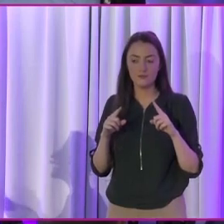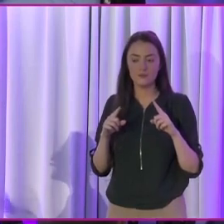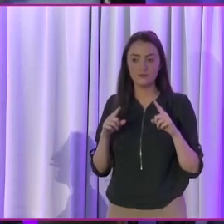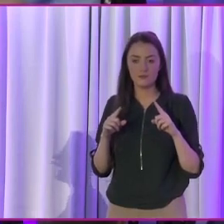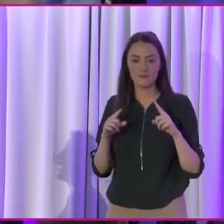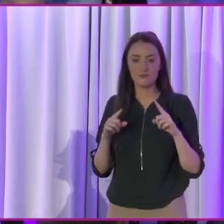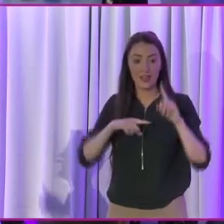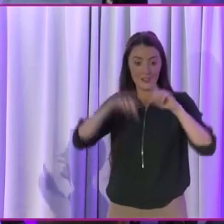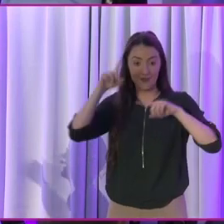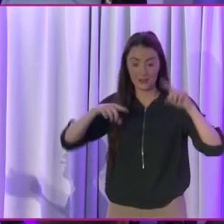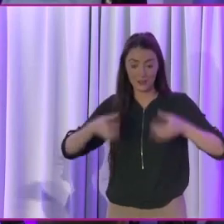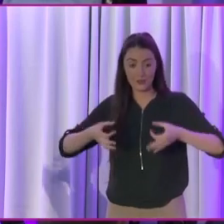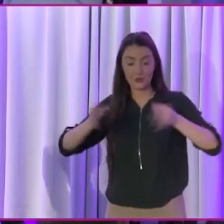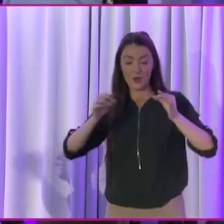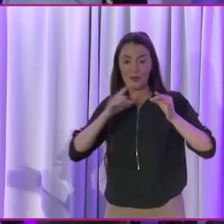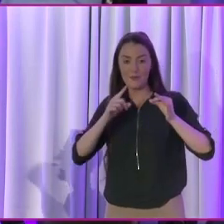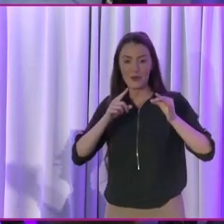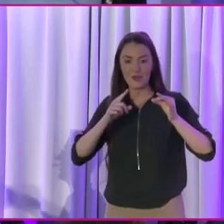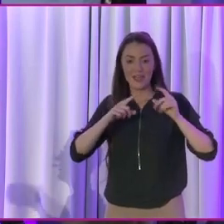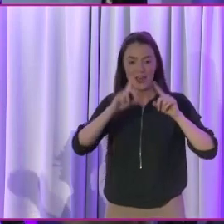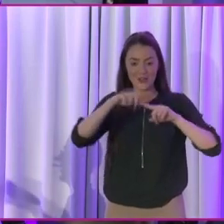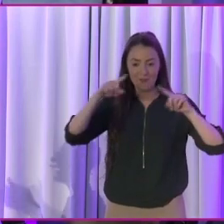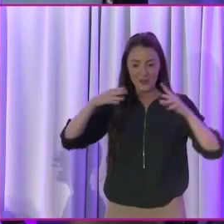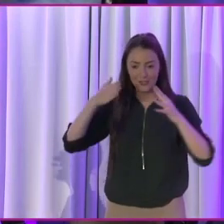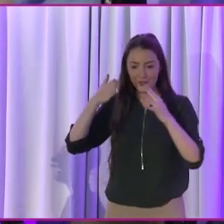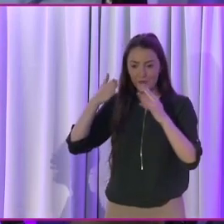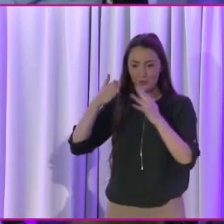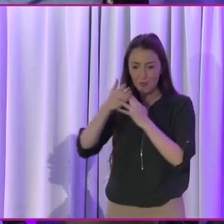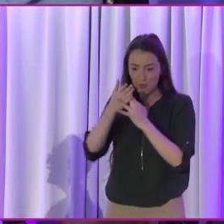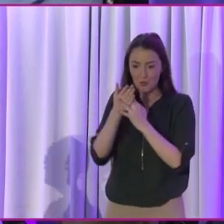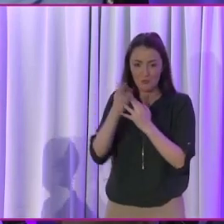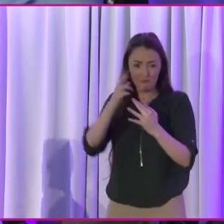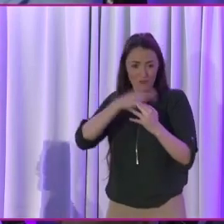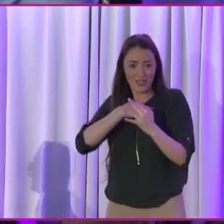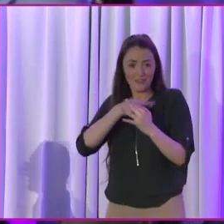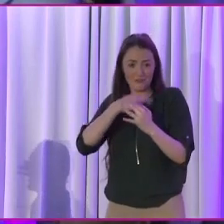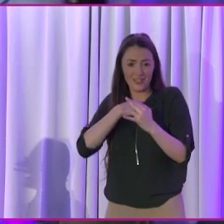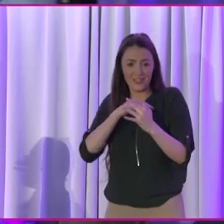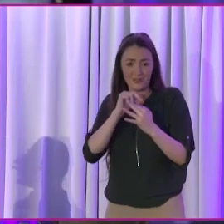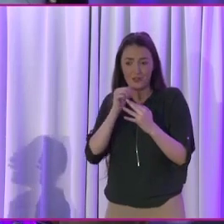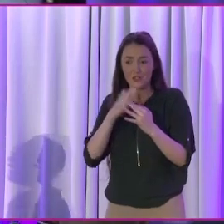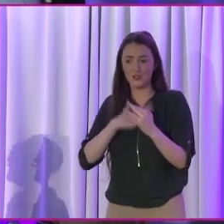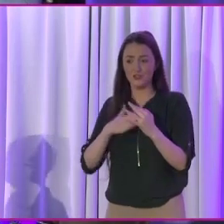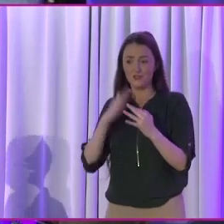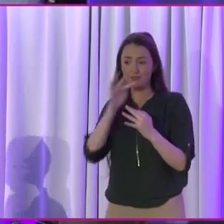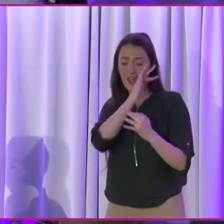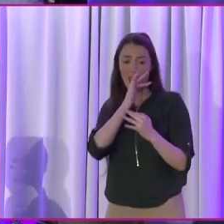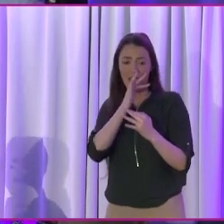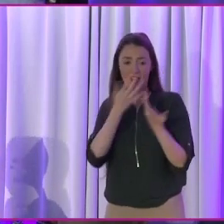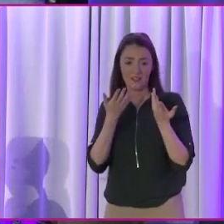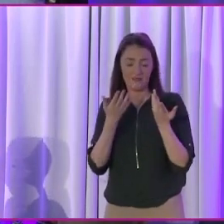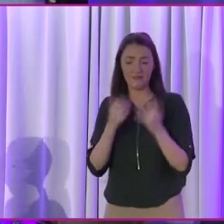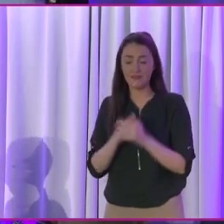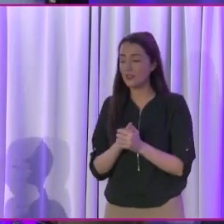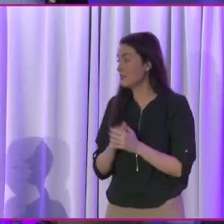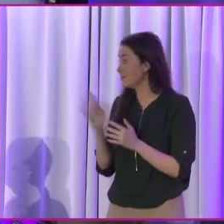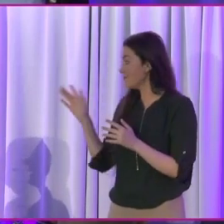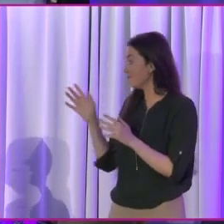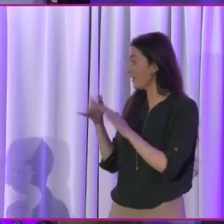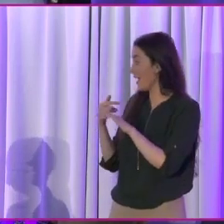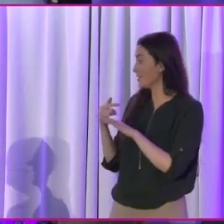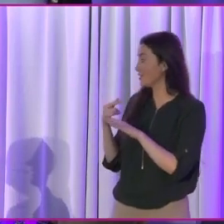diversity is great, but it's diversity through, through, through authenticity, I suppose, too. That's, that's wonderful. Pauline, to you, lastly. Okay,